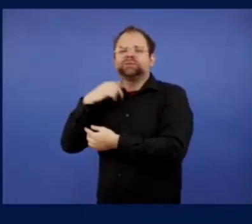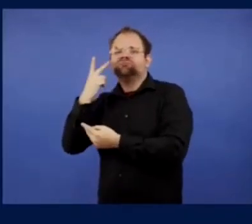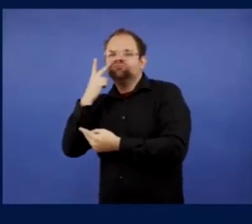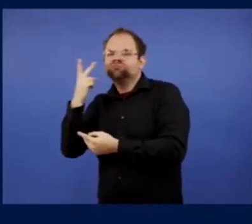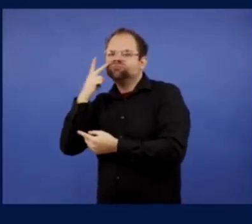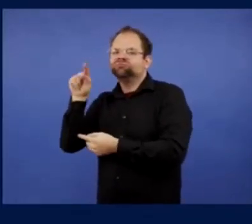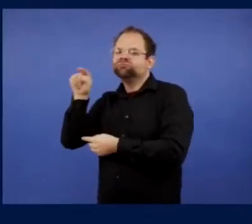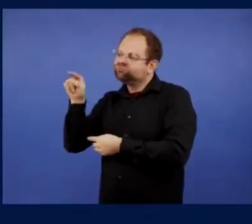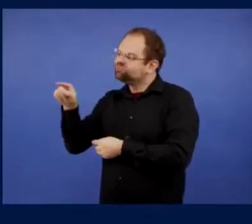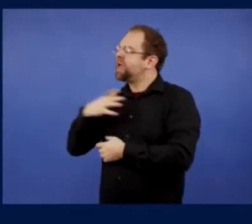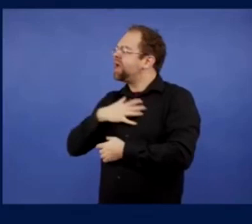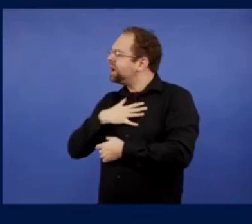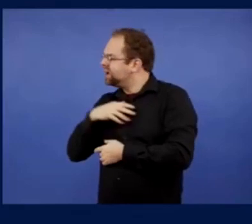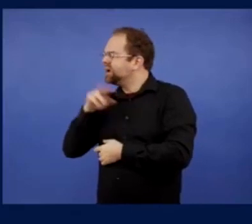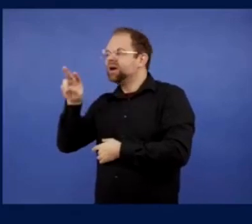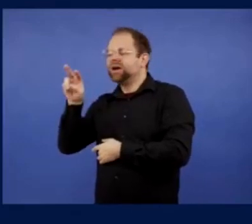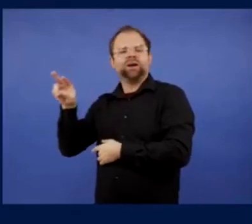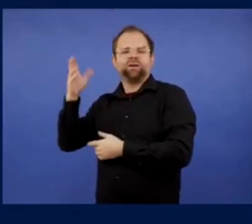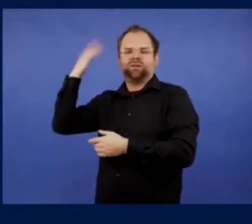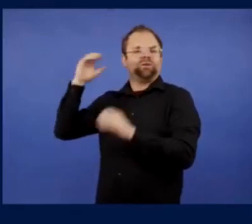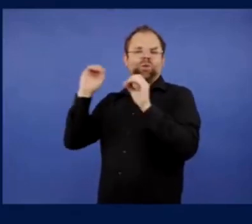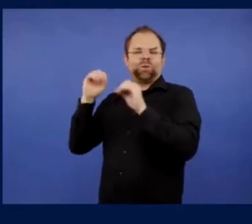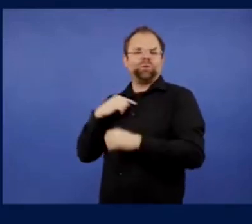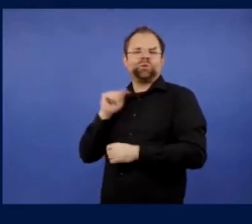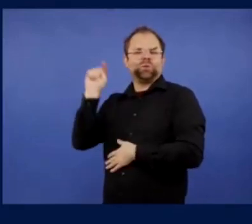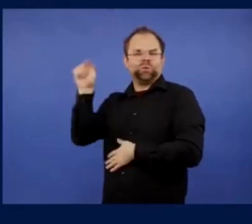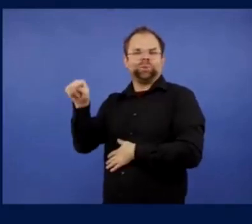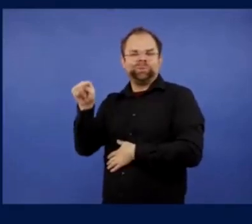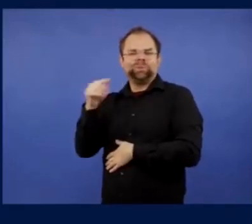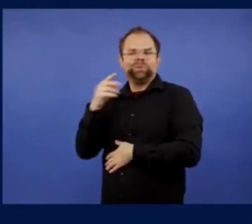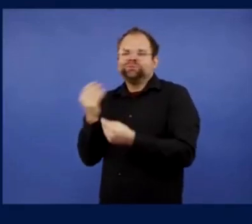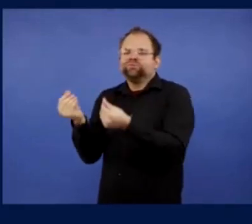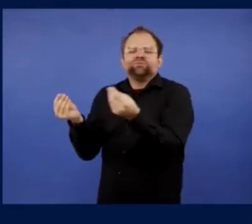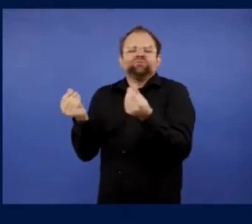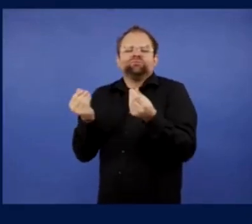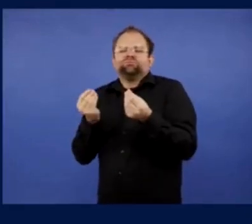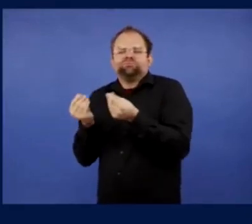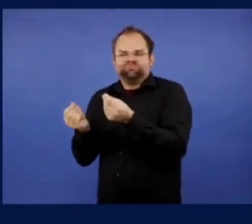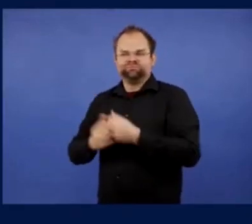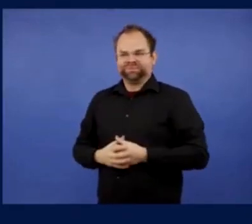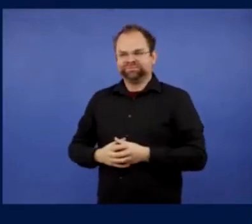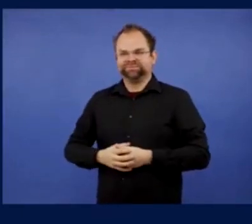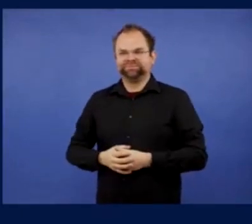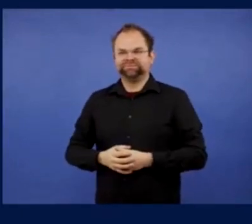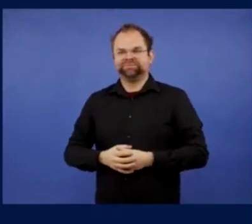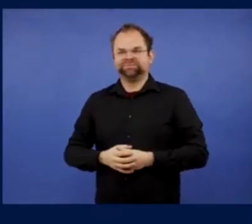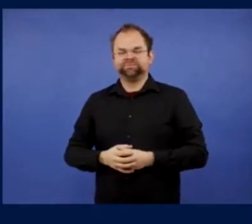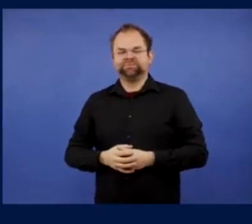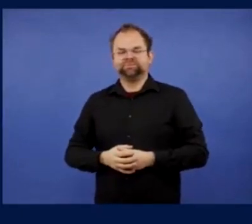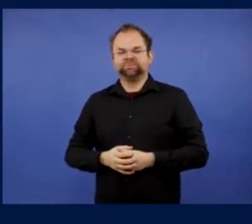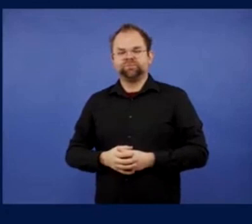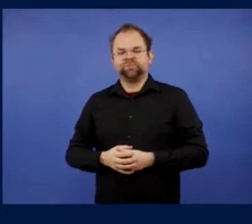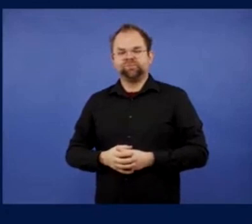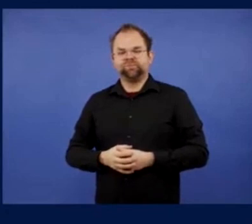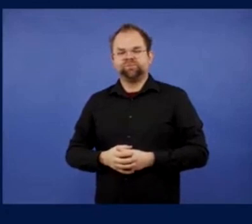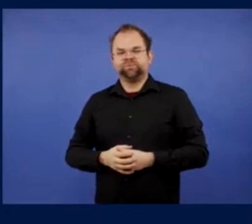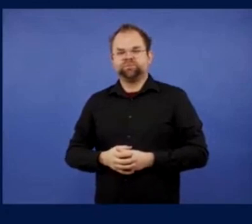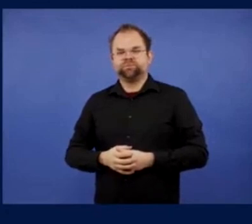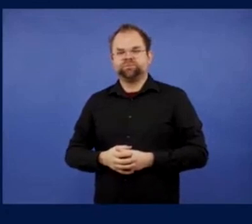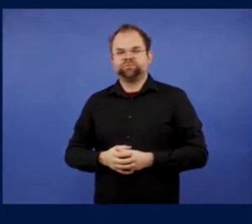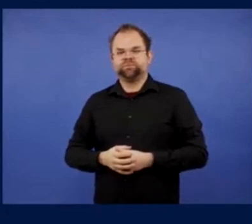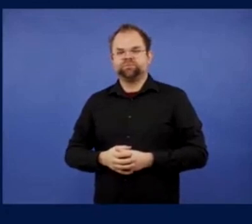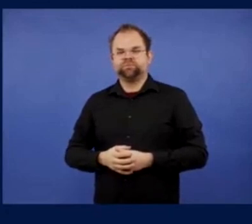can you, obviously I've got the notes in front of me and it says you, you, you do attend on every day, every game with your, uh, your, your, your